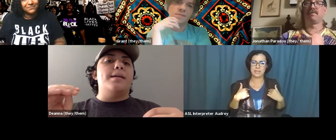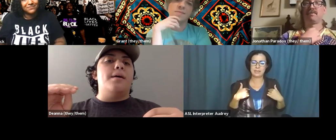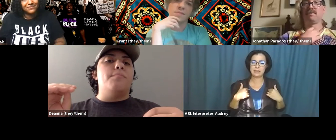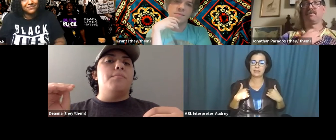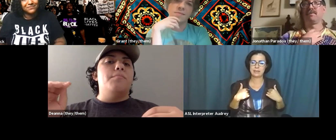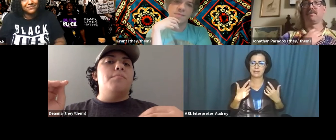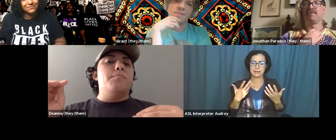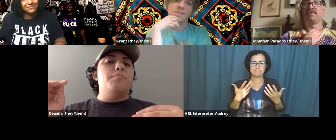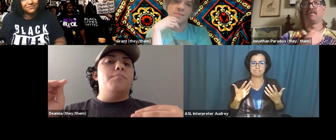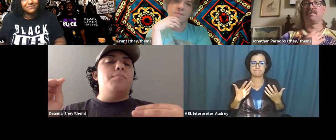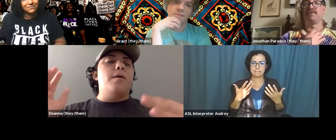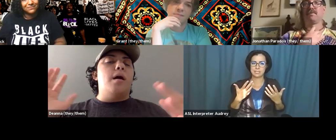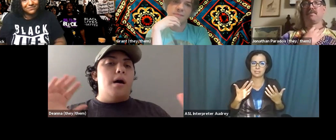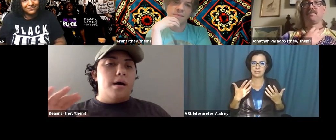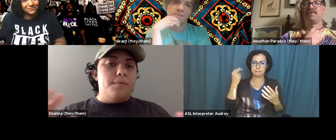that, um,